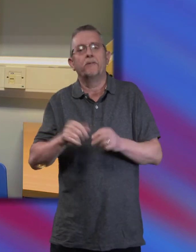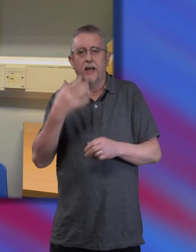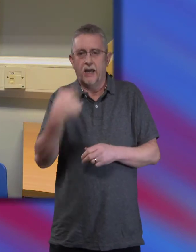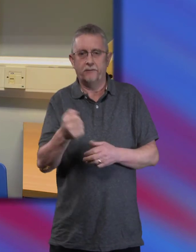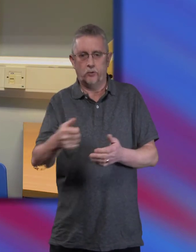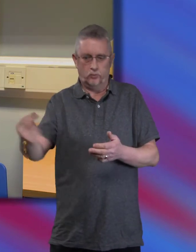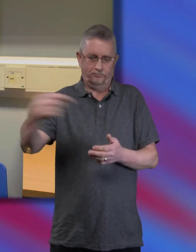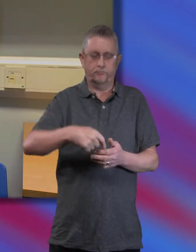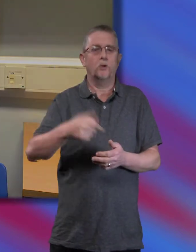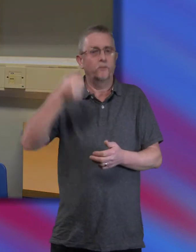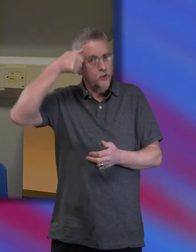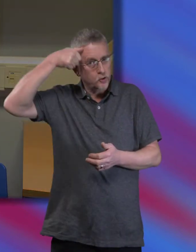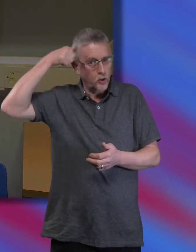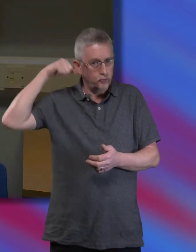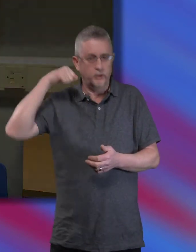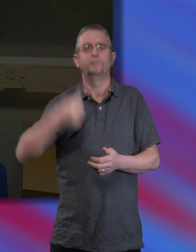under surgery.